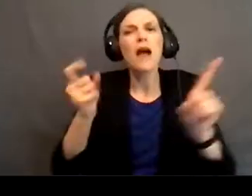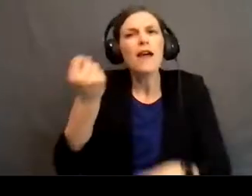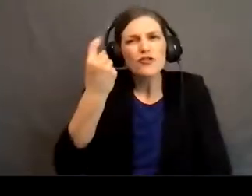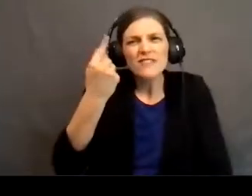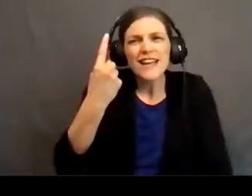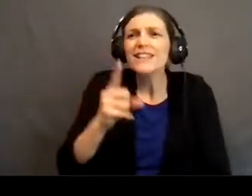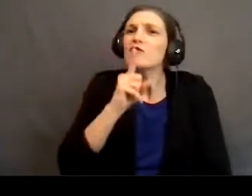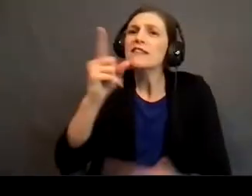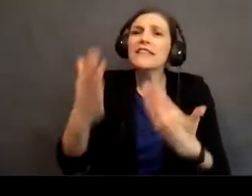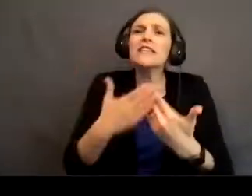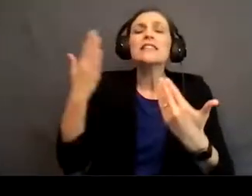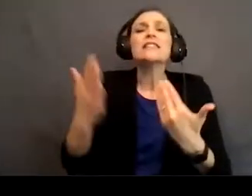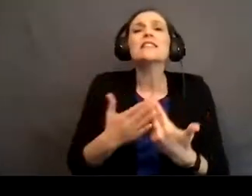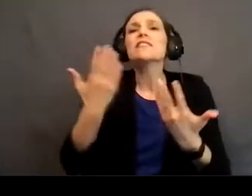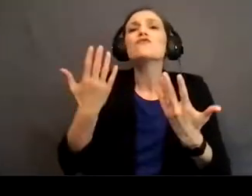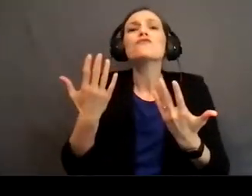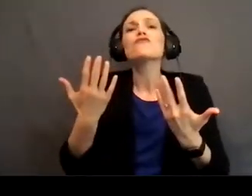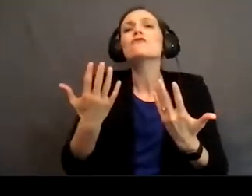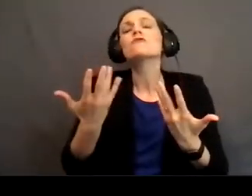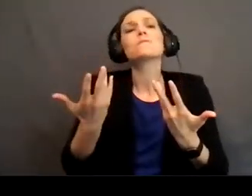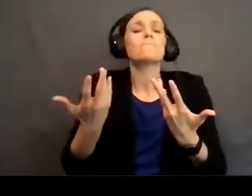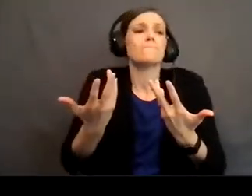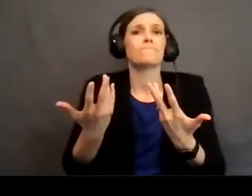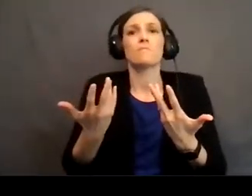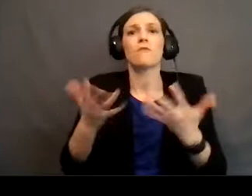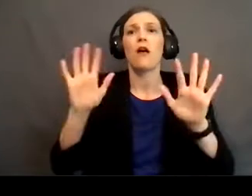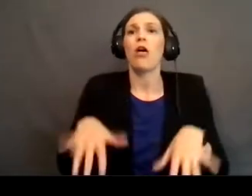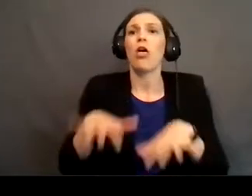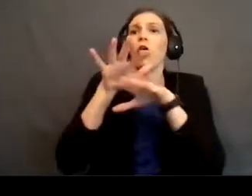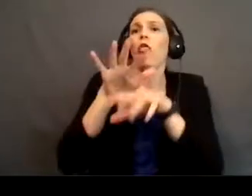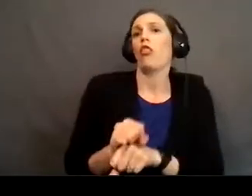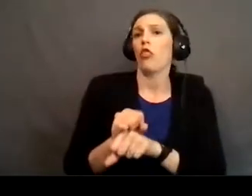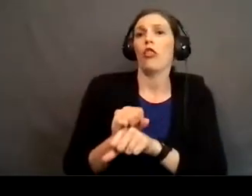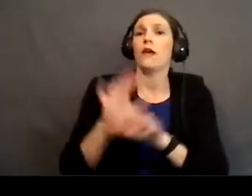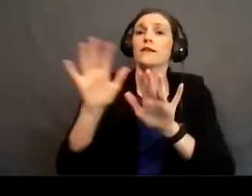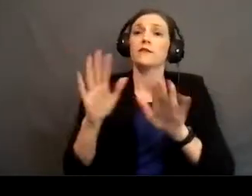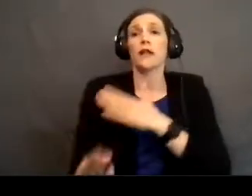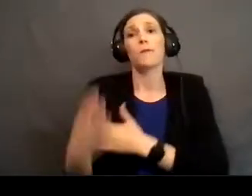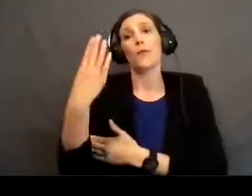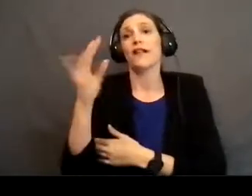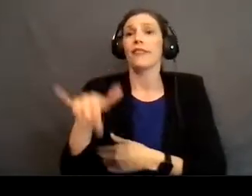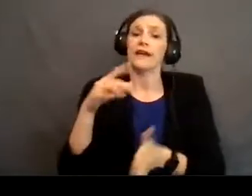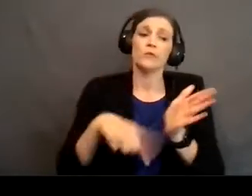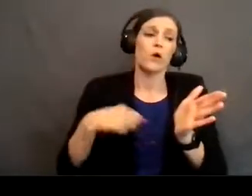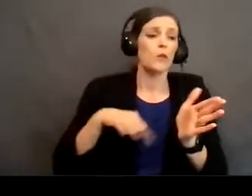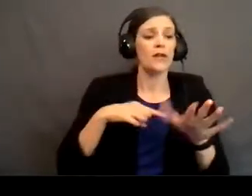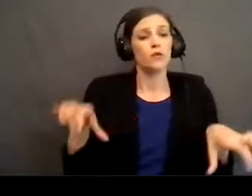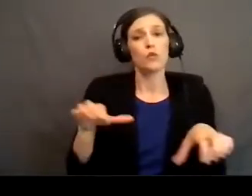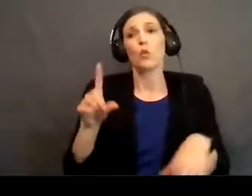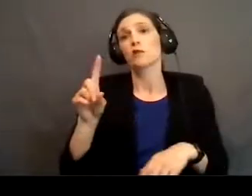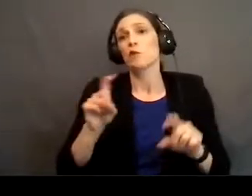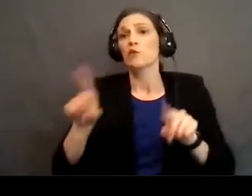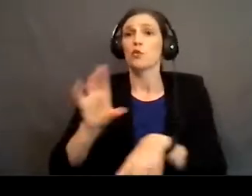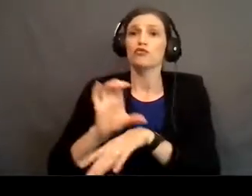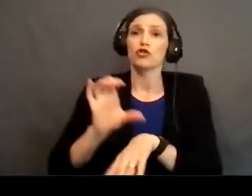it's so easy to just fall back into, oh, it's Sunday morning. That's just what we do. We're supposed to, for